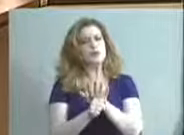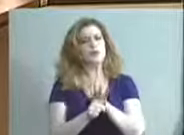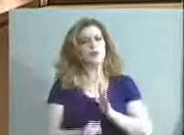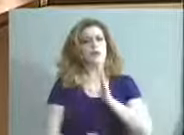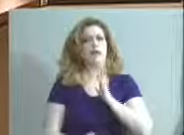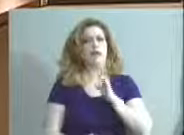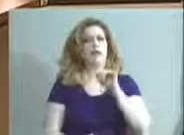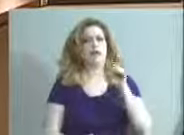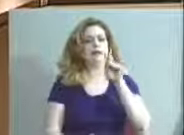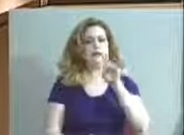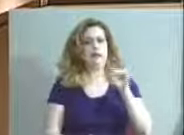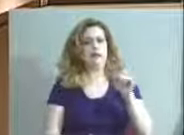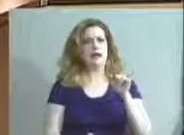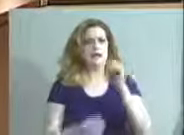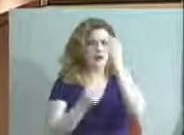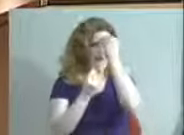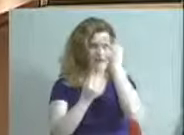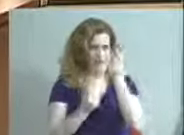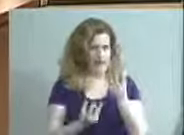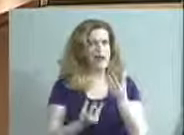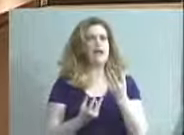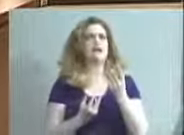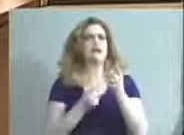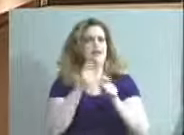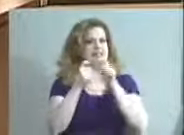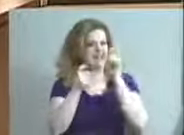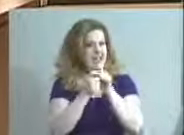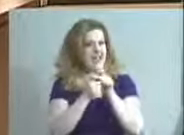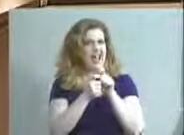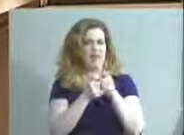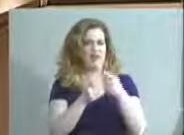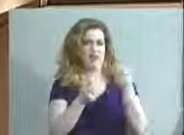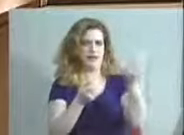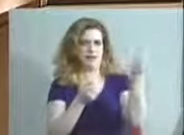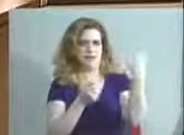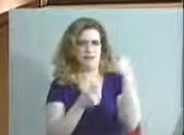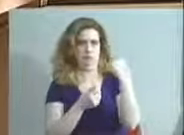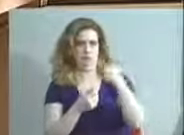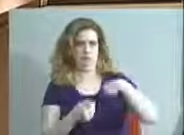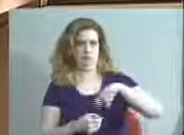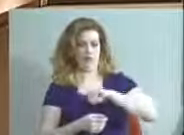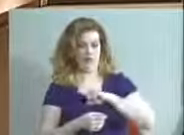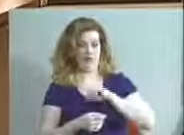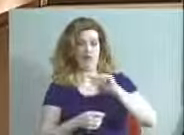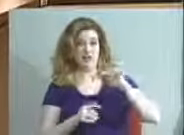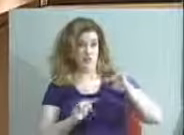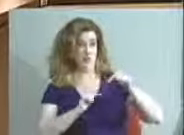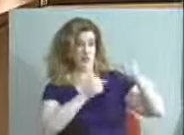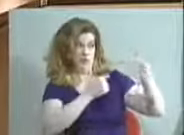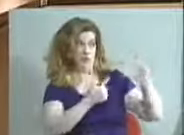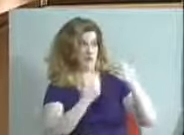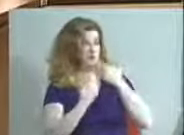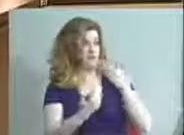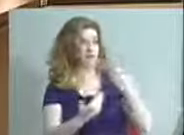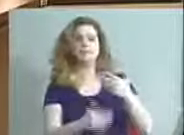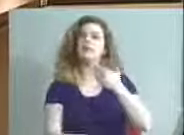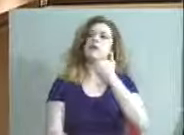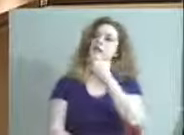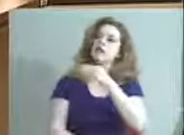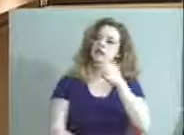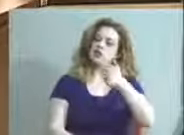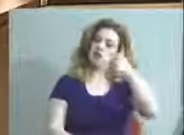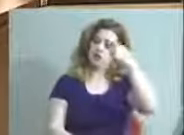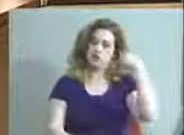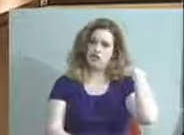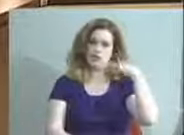of the data and the accuracy of the data that's coming before us. So with that, I'll turn it over to you. Thank you. Thank you, Chair Jones,